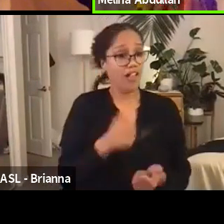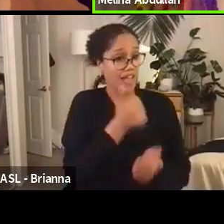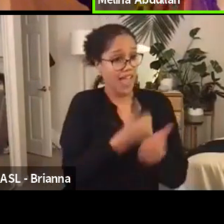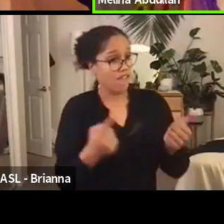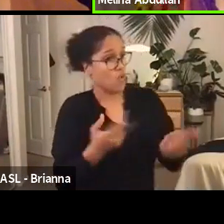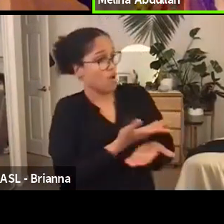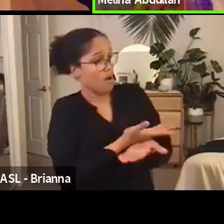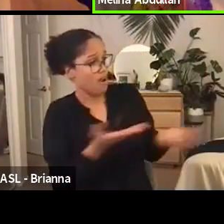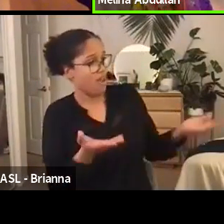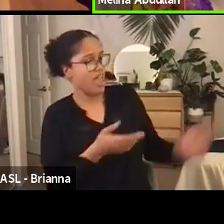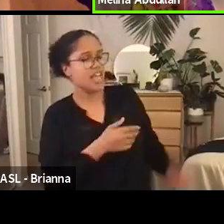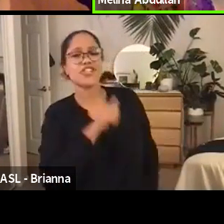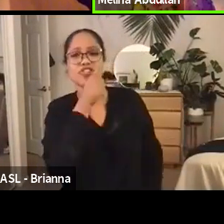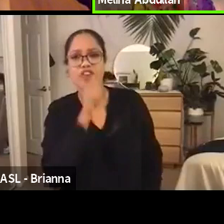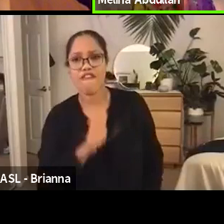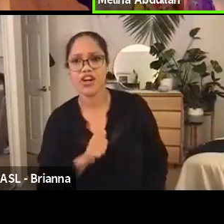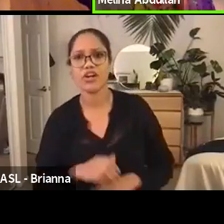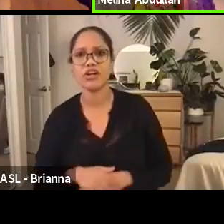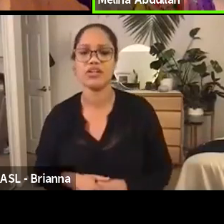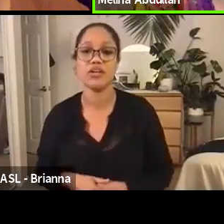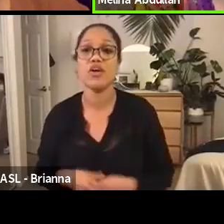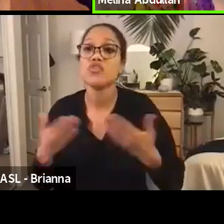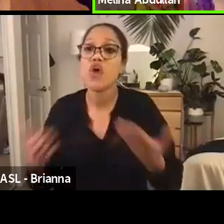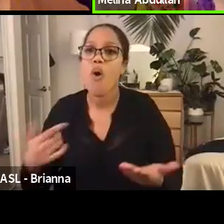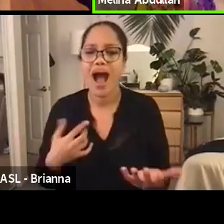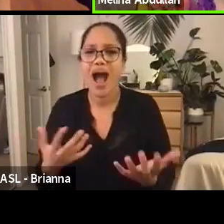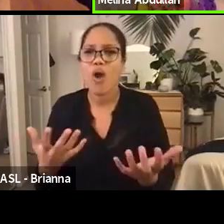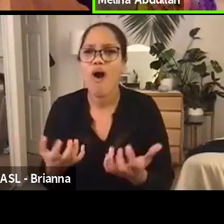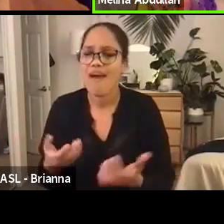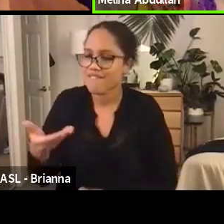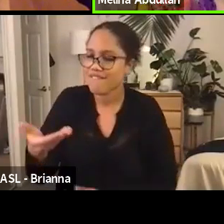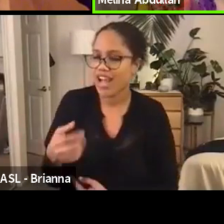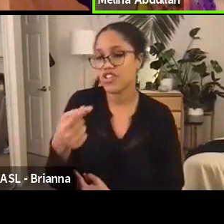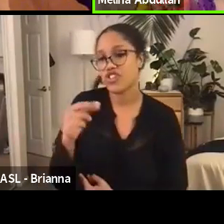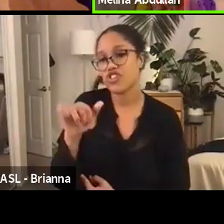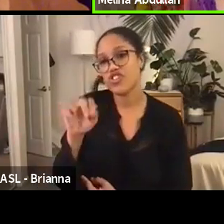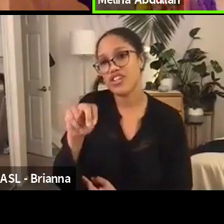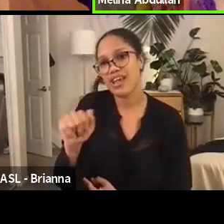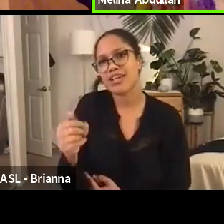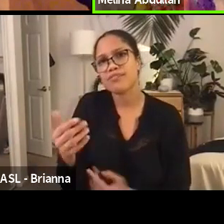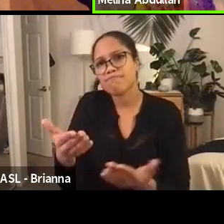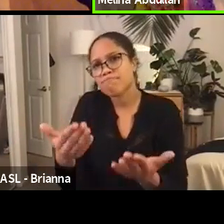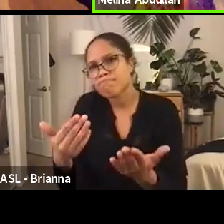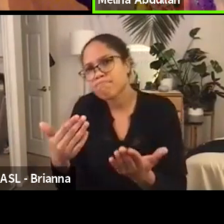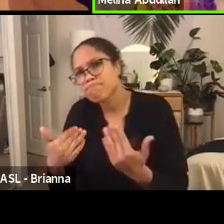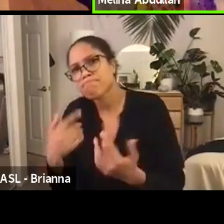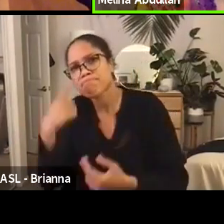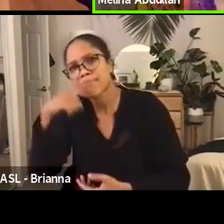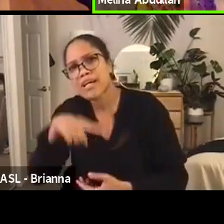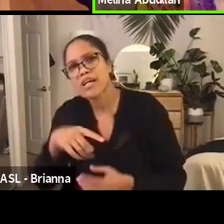so I really want to invite Gina to come back in and talk about how,